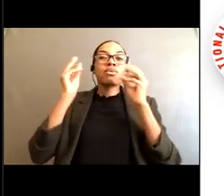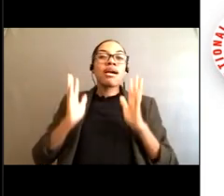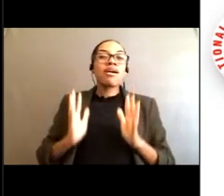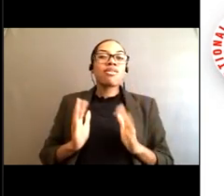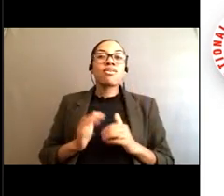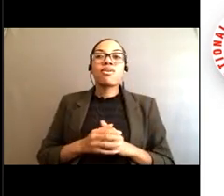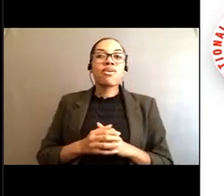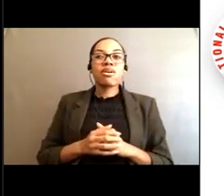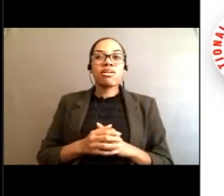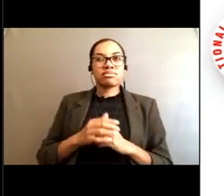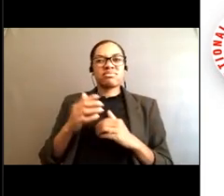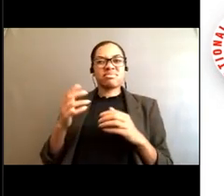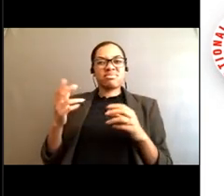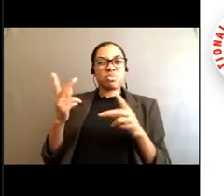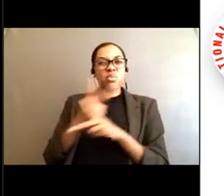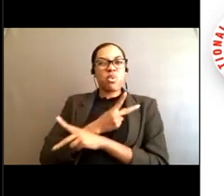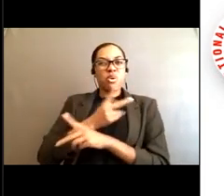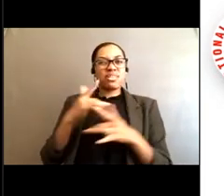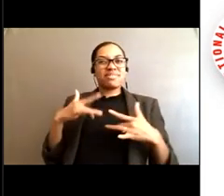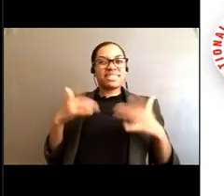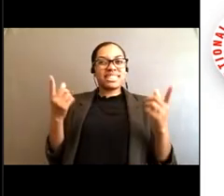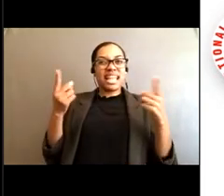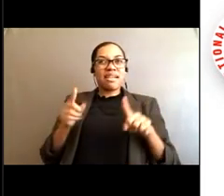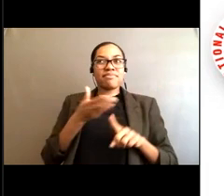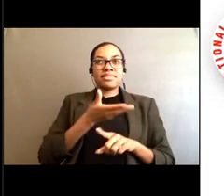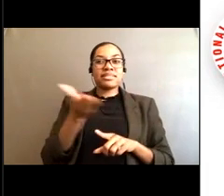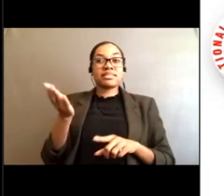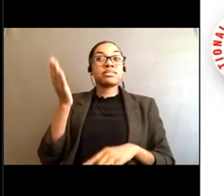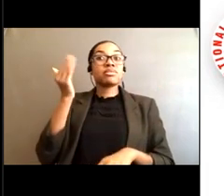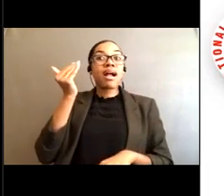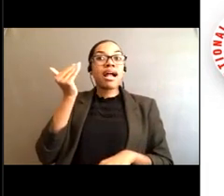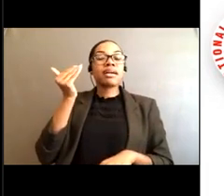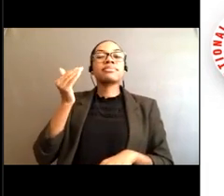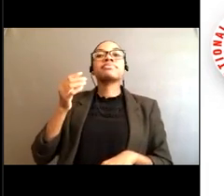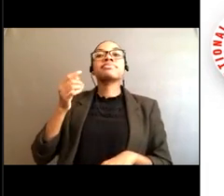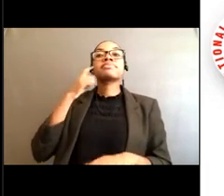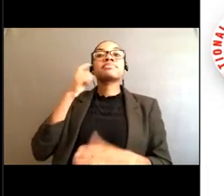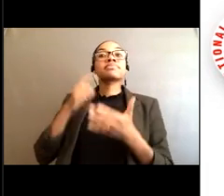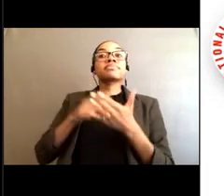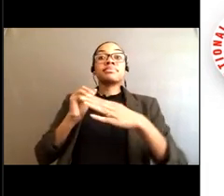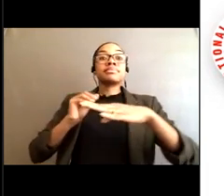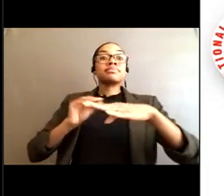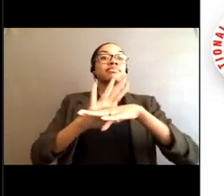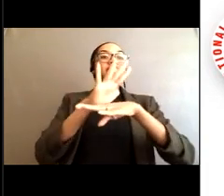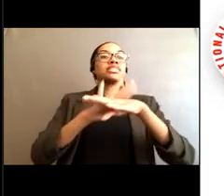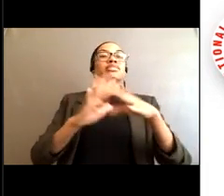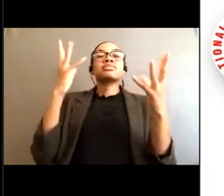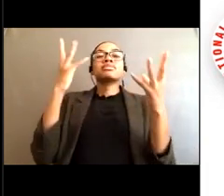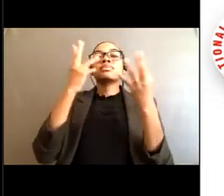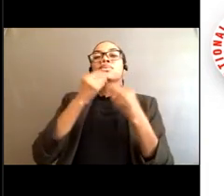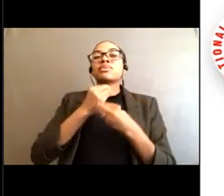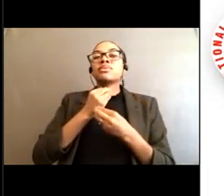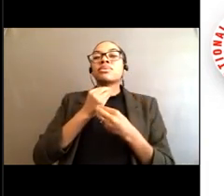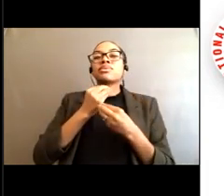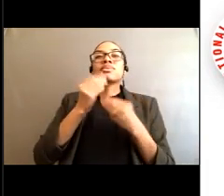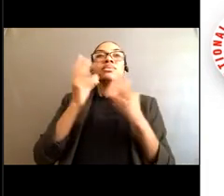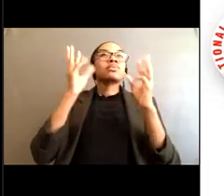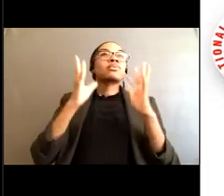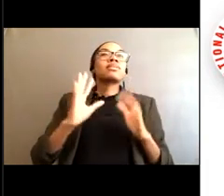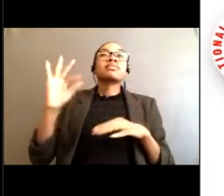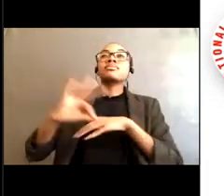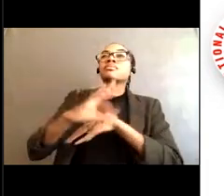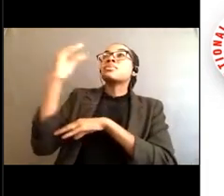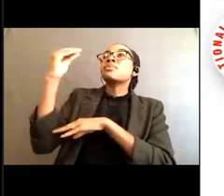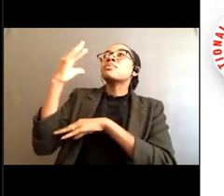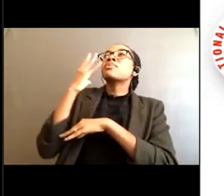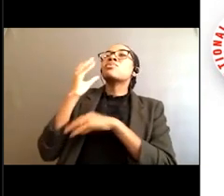coast where the weather is extremely bad. However, right along the coast, the weather is beautiful. There might not